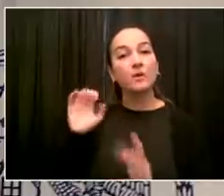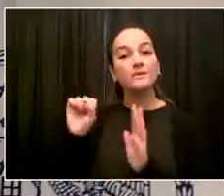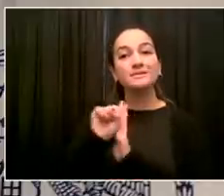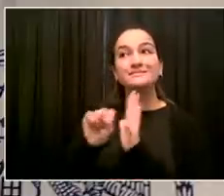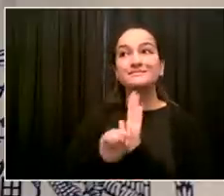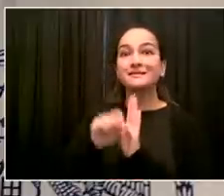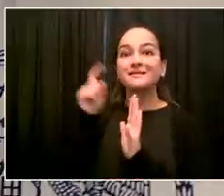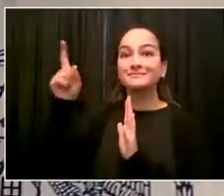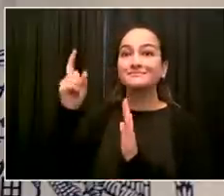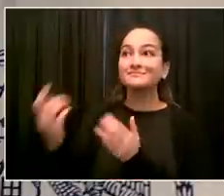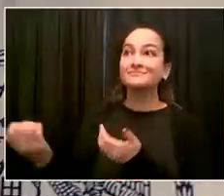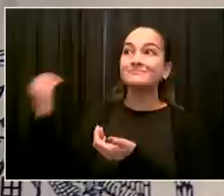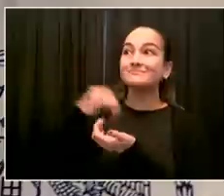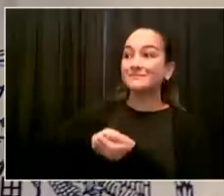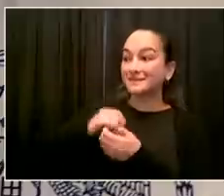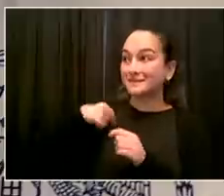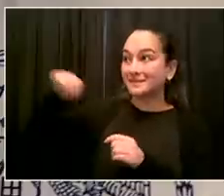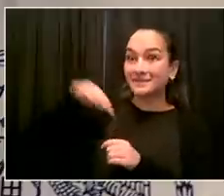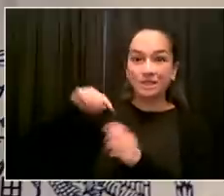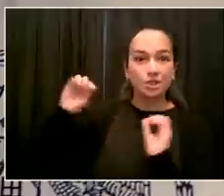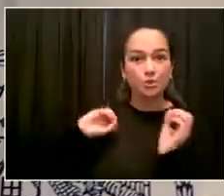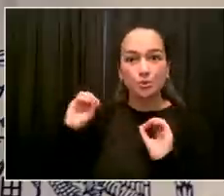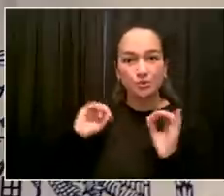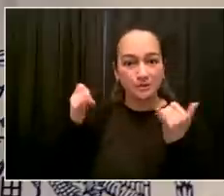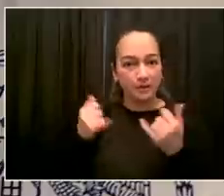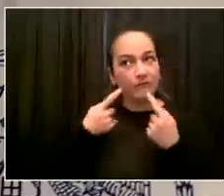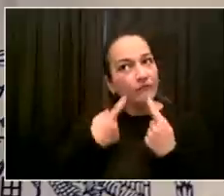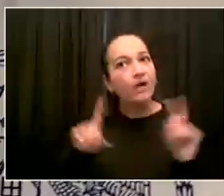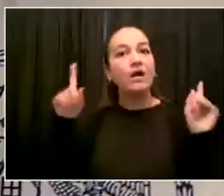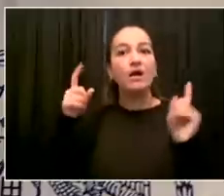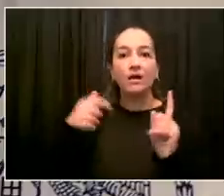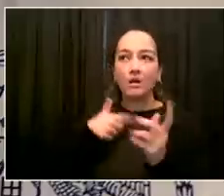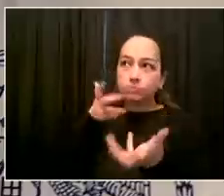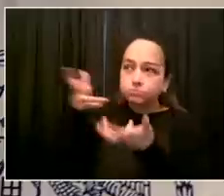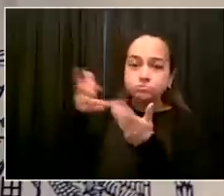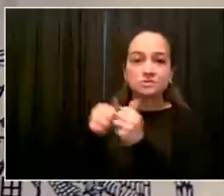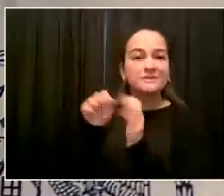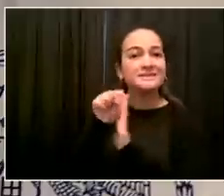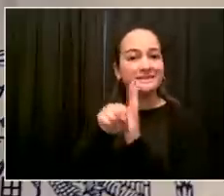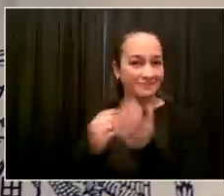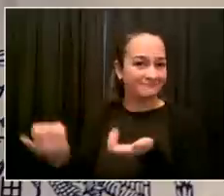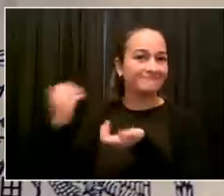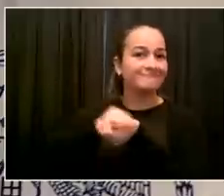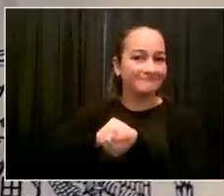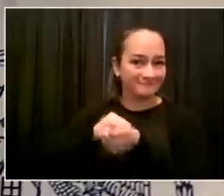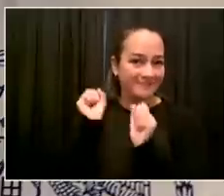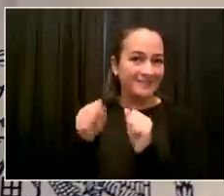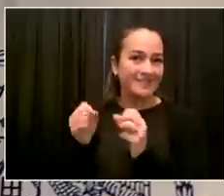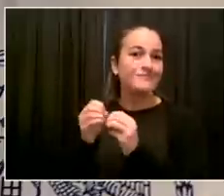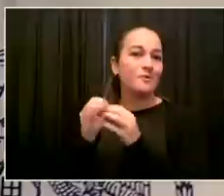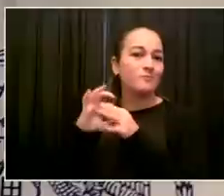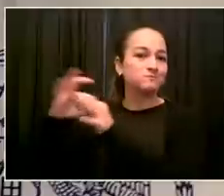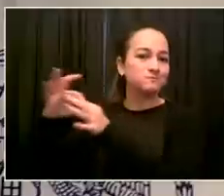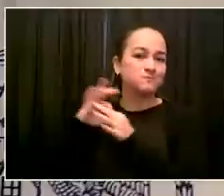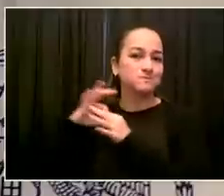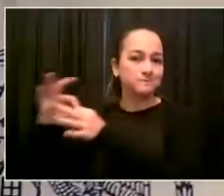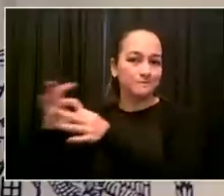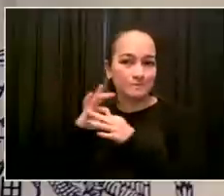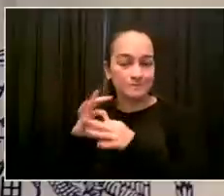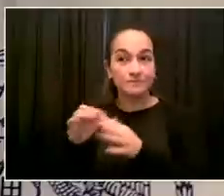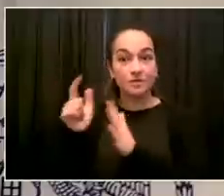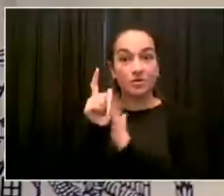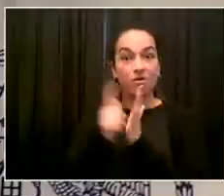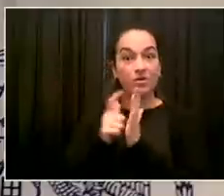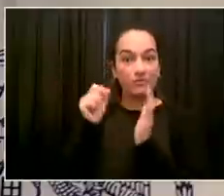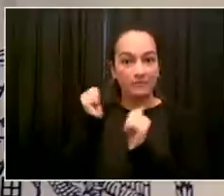legislature provided partnership by passing Less is More. Governor Hochul and her team provided leadership by signing it and then acting on it and